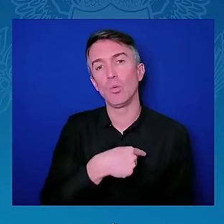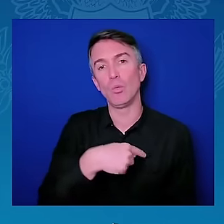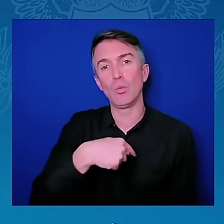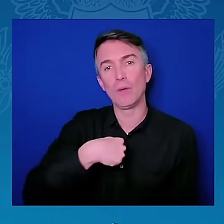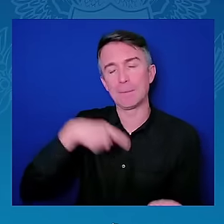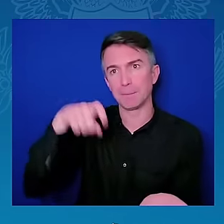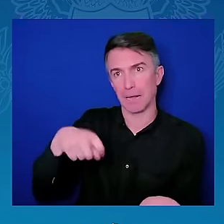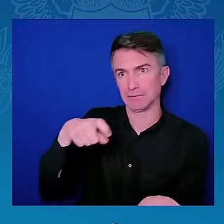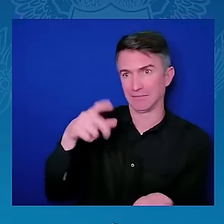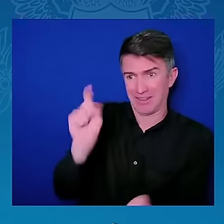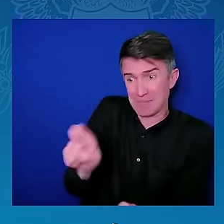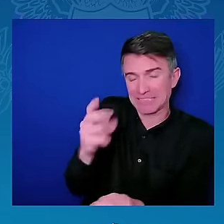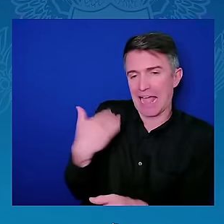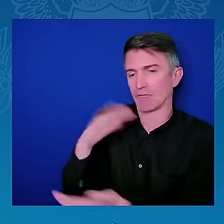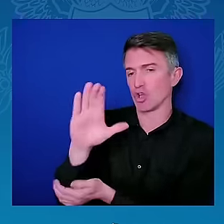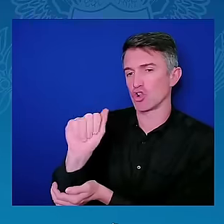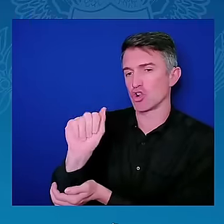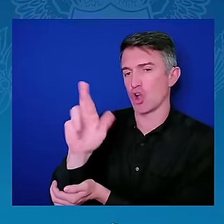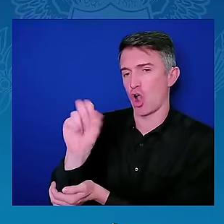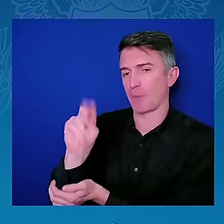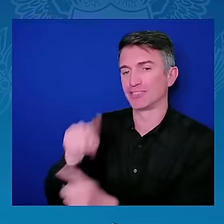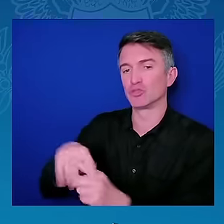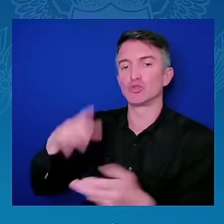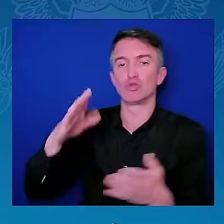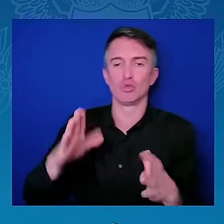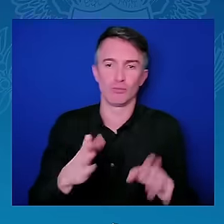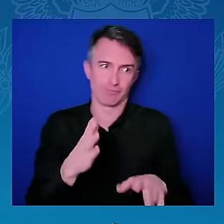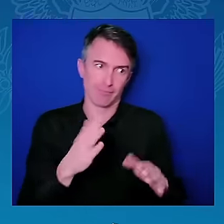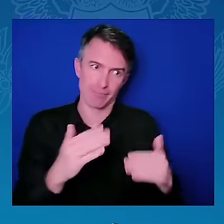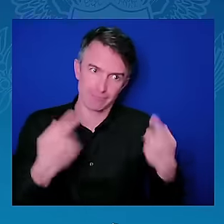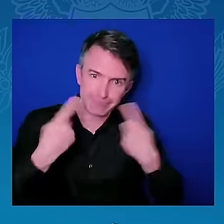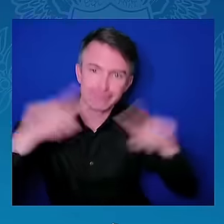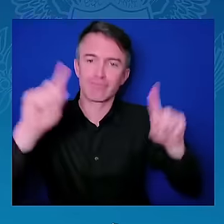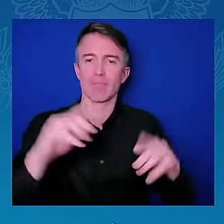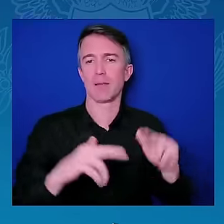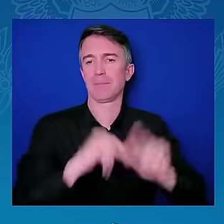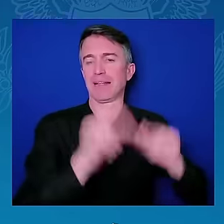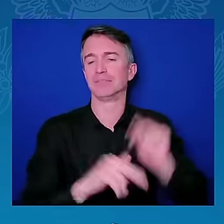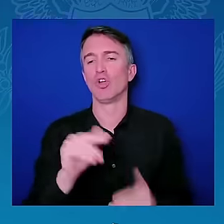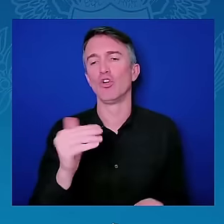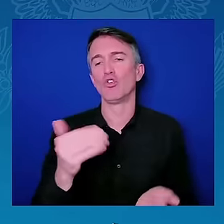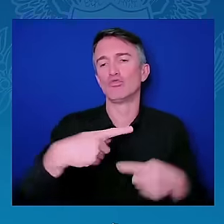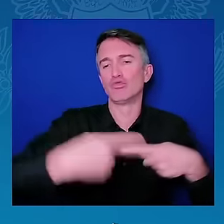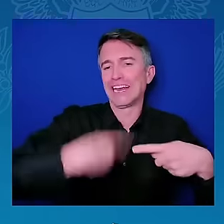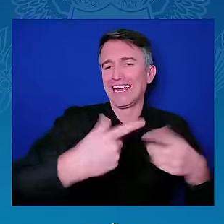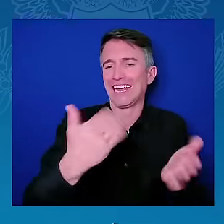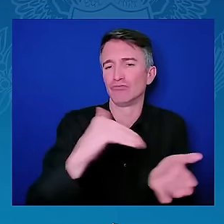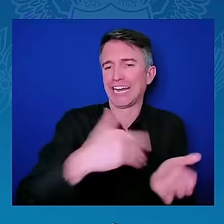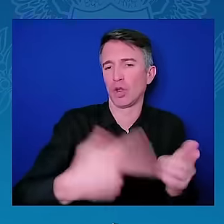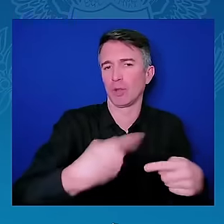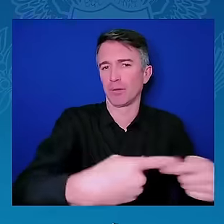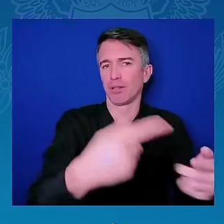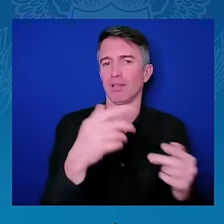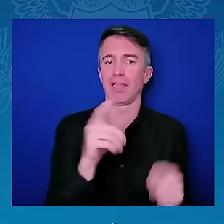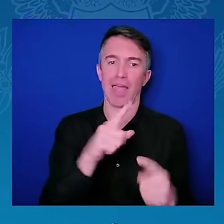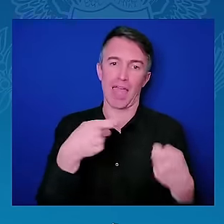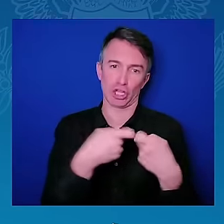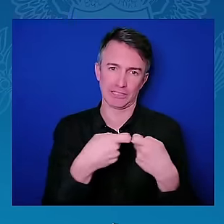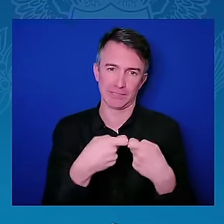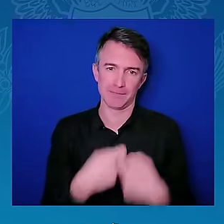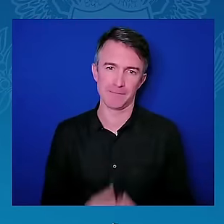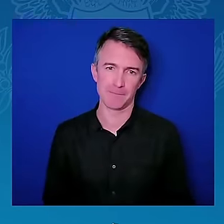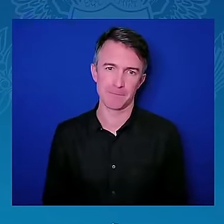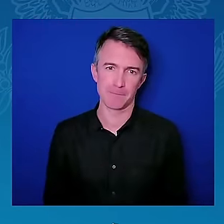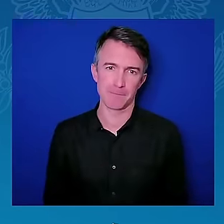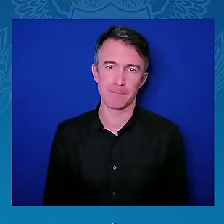potential, how do we move this to opportunity and to investment? That is a conversation. So that's